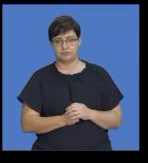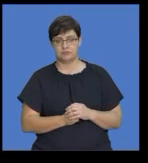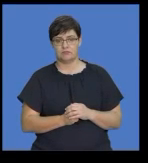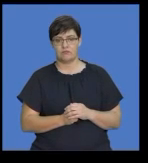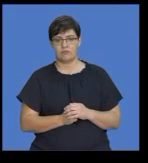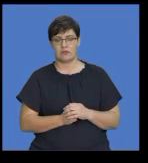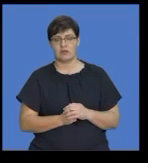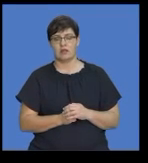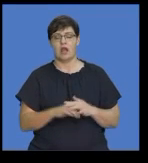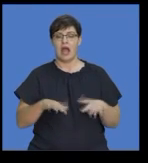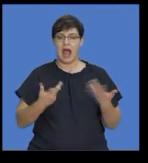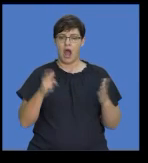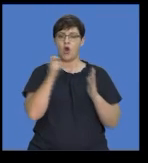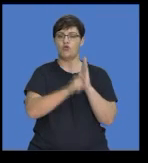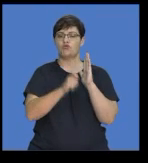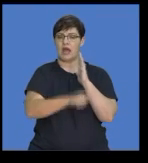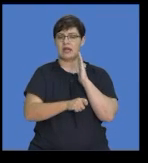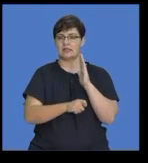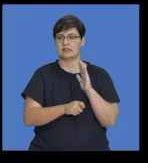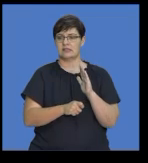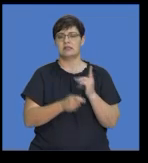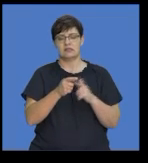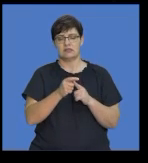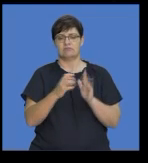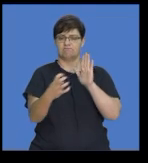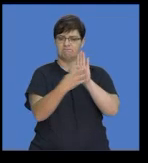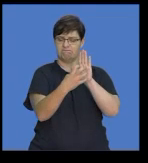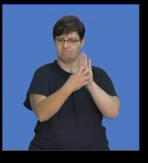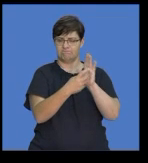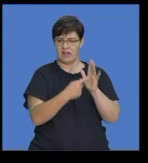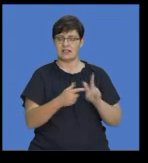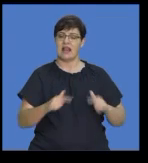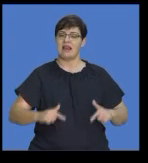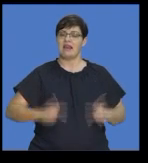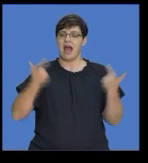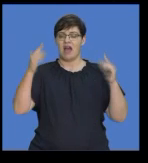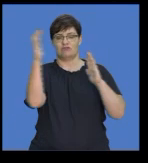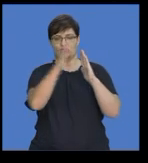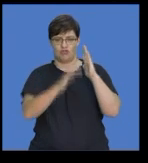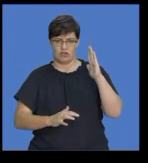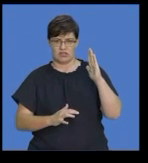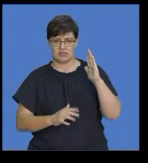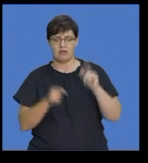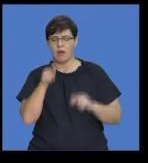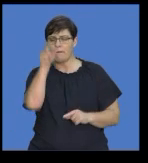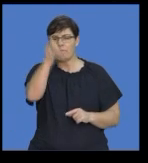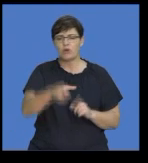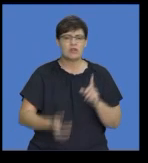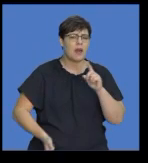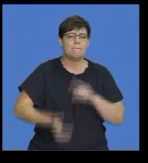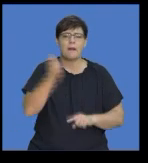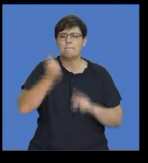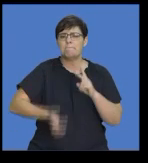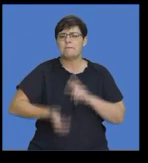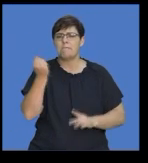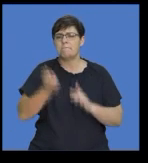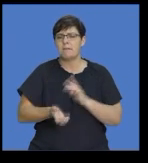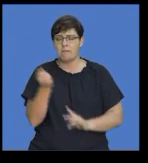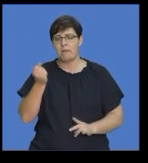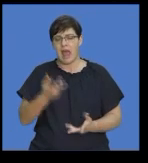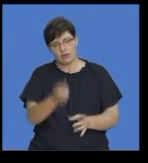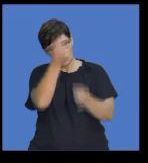so tips on writing an obituary. Obituaries are life stories, accomplishments, and public